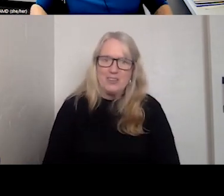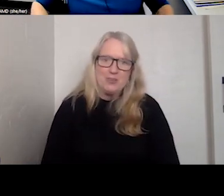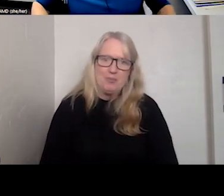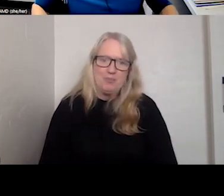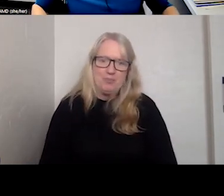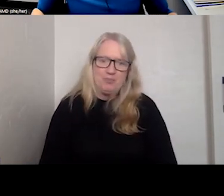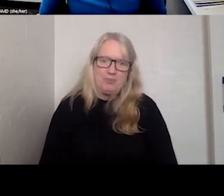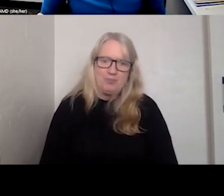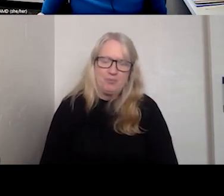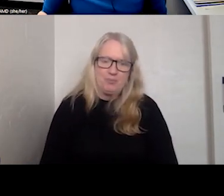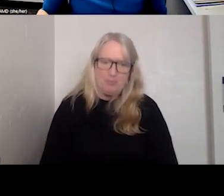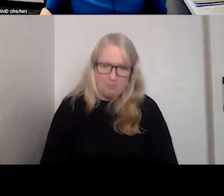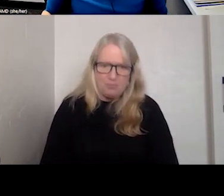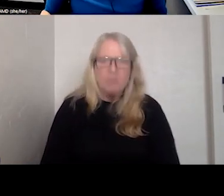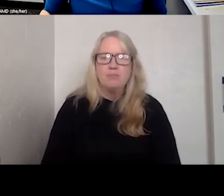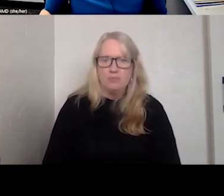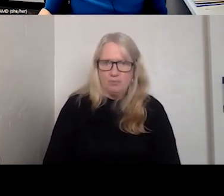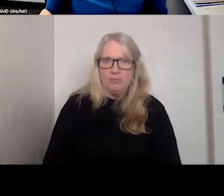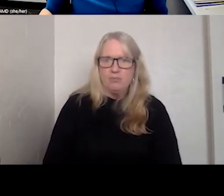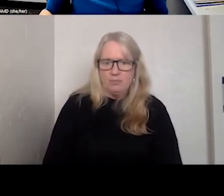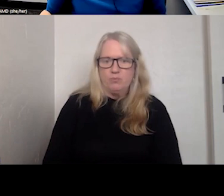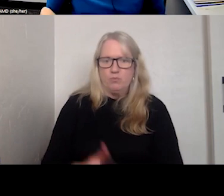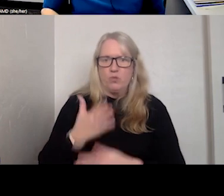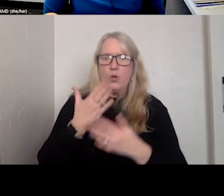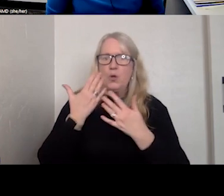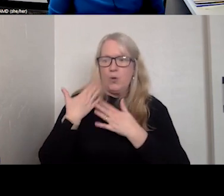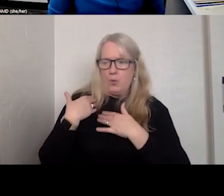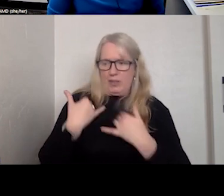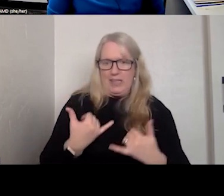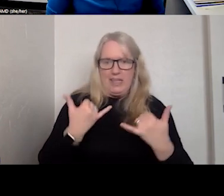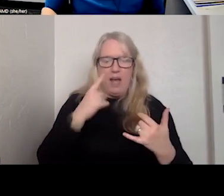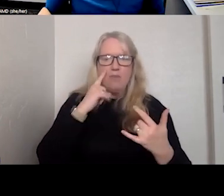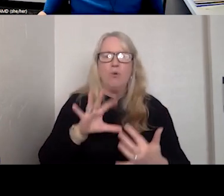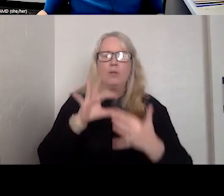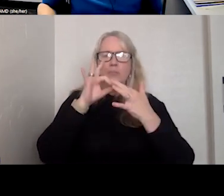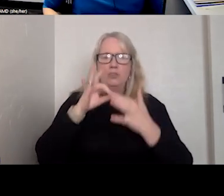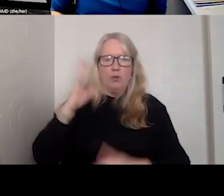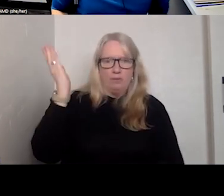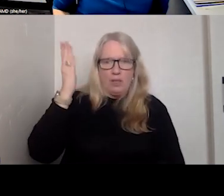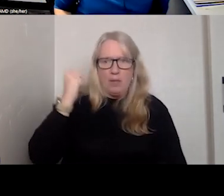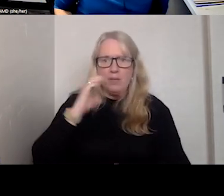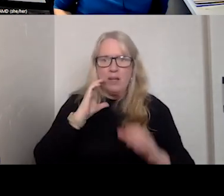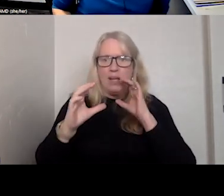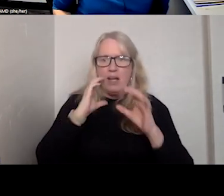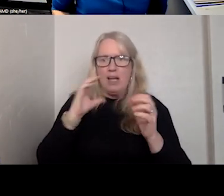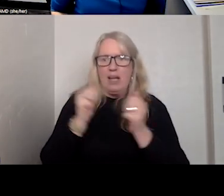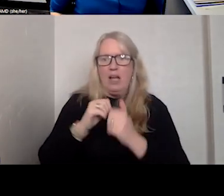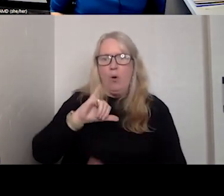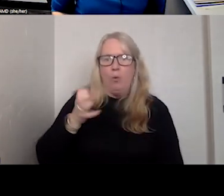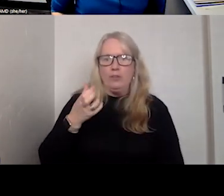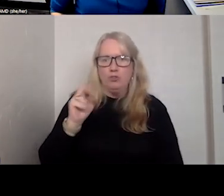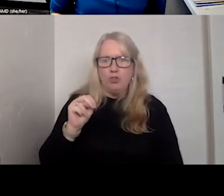And so that brings us to our feature presentation and conversation today with John Brogdon,